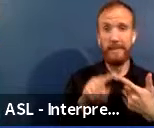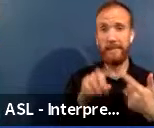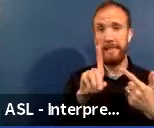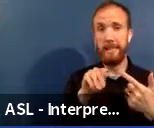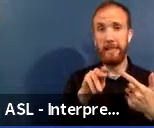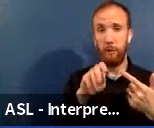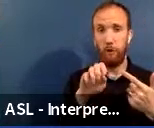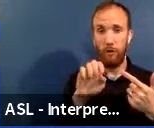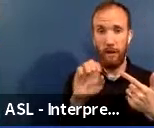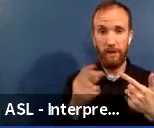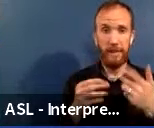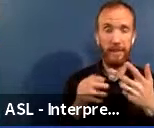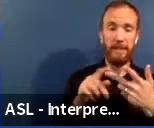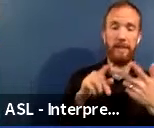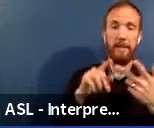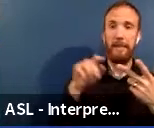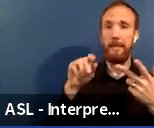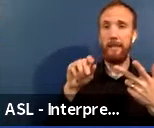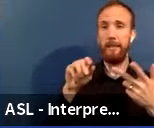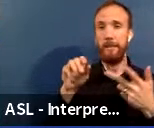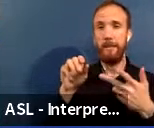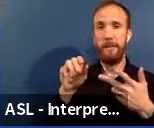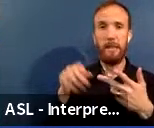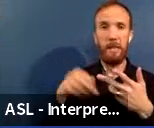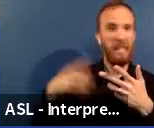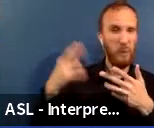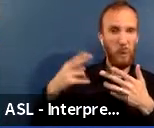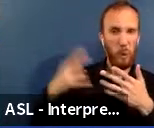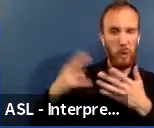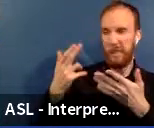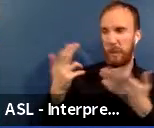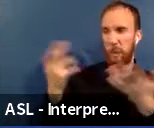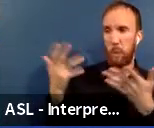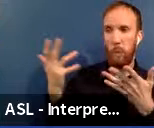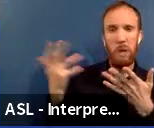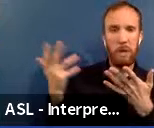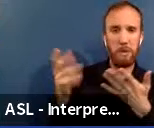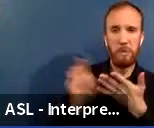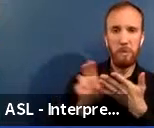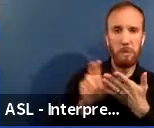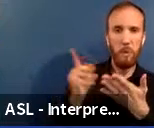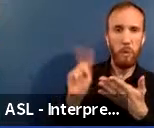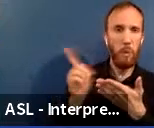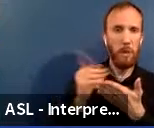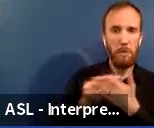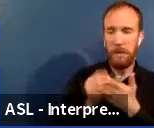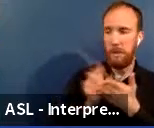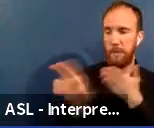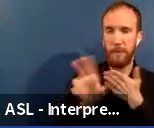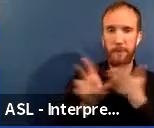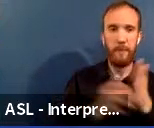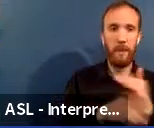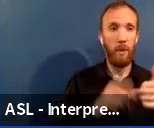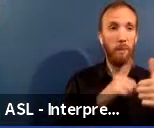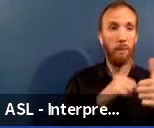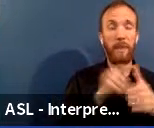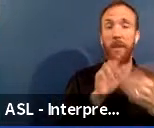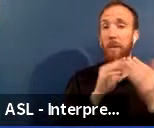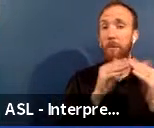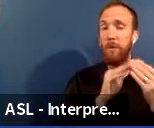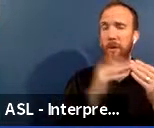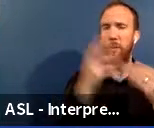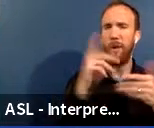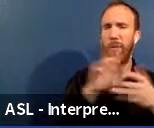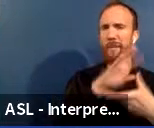historical investment factors. So we're taking into account community factors because it's an acknowledgement that